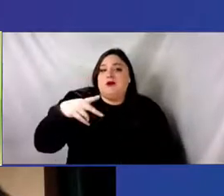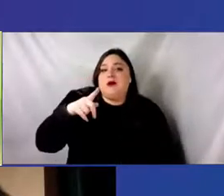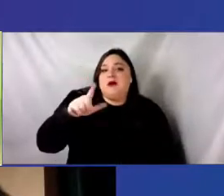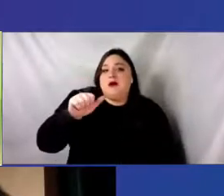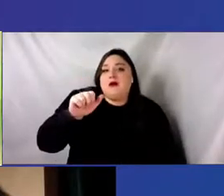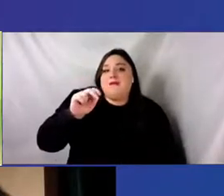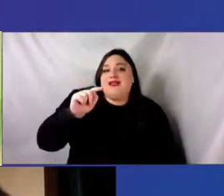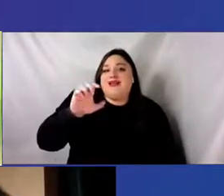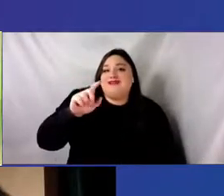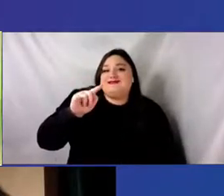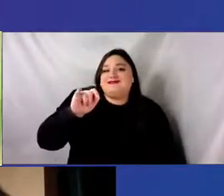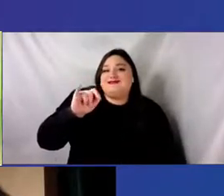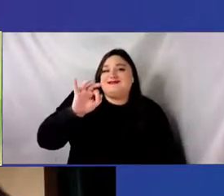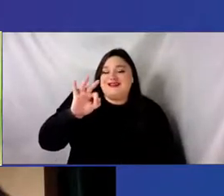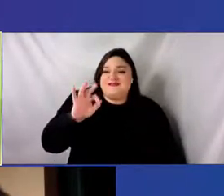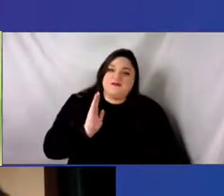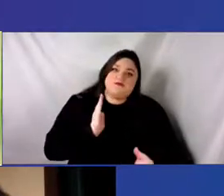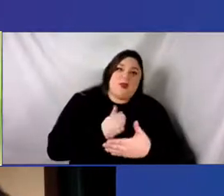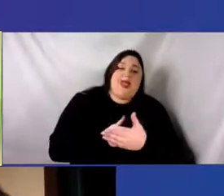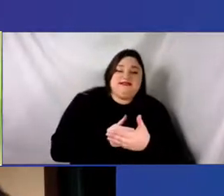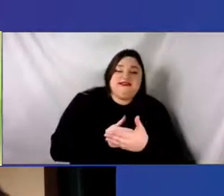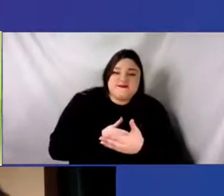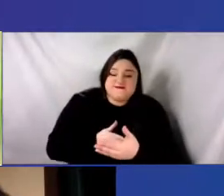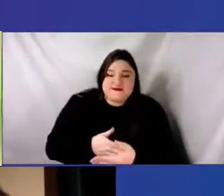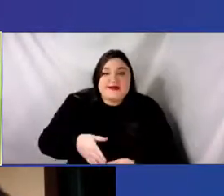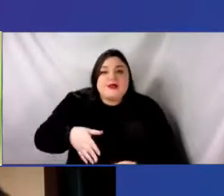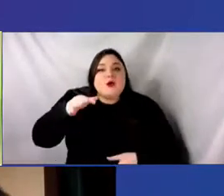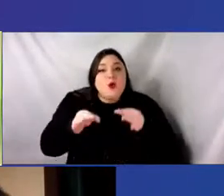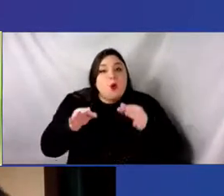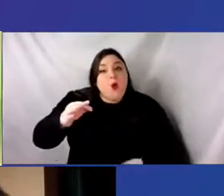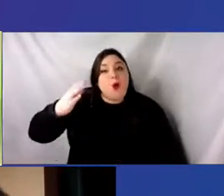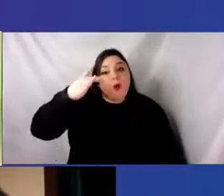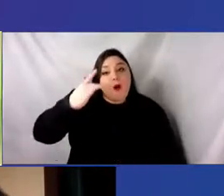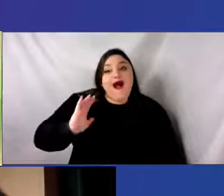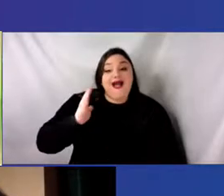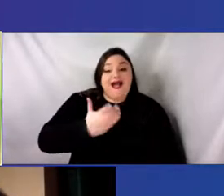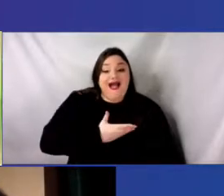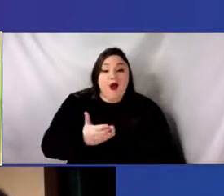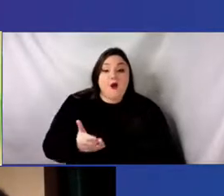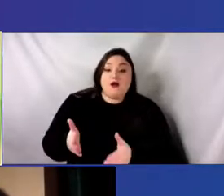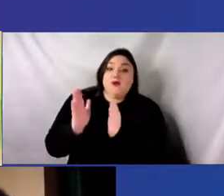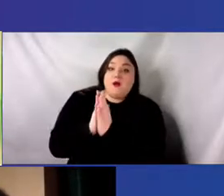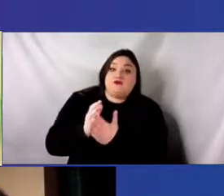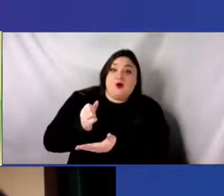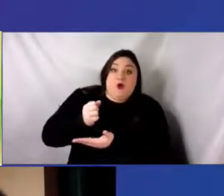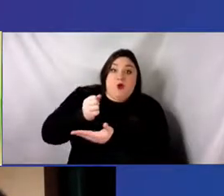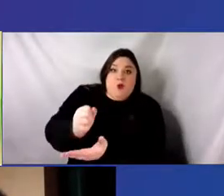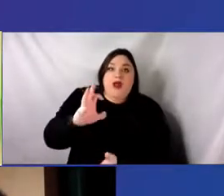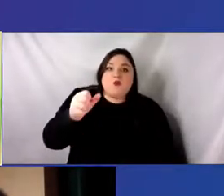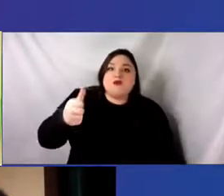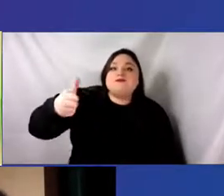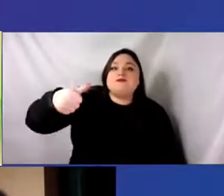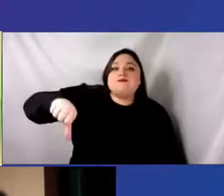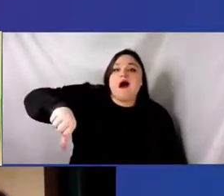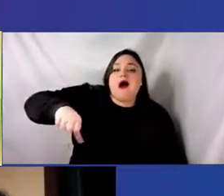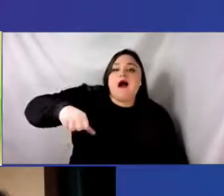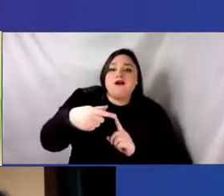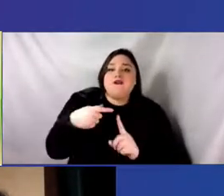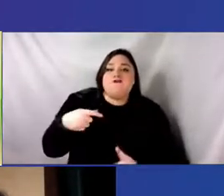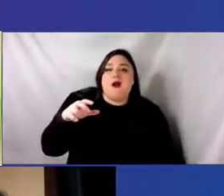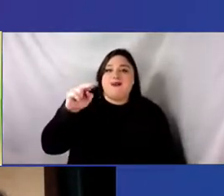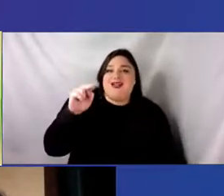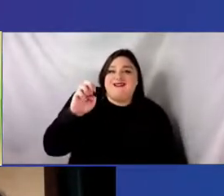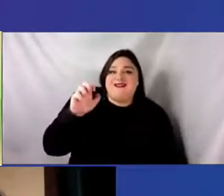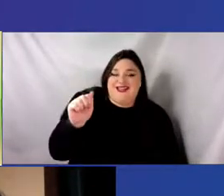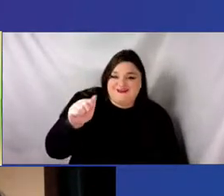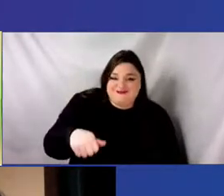grants were denied from the National Endowment for the Arts in 1990. And the other three, other plaintiffs